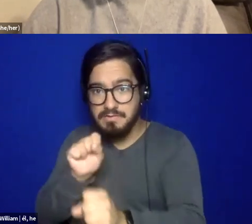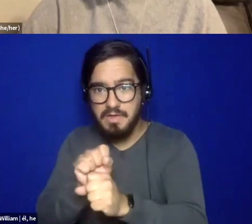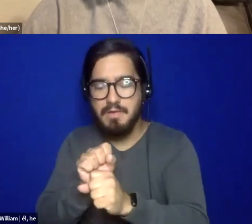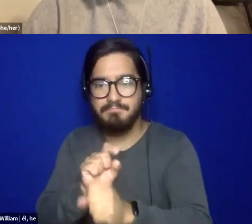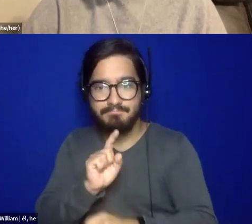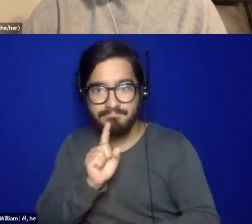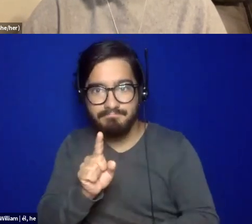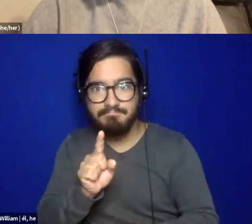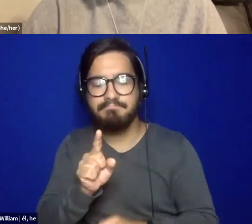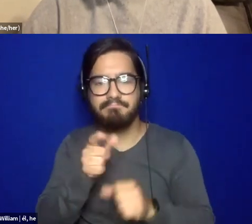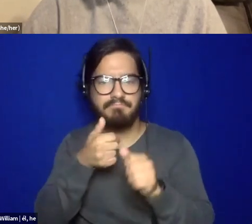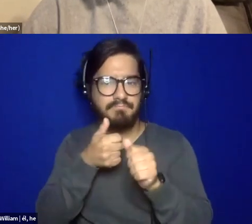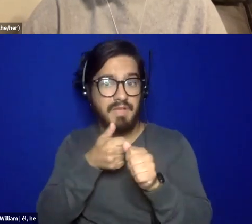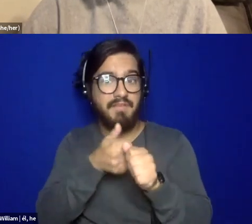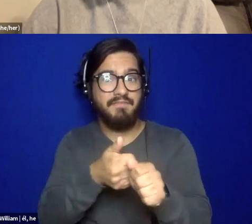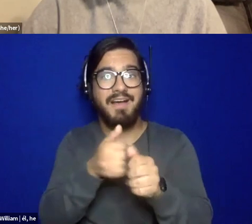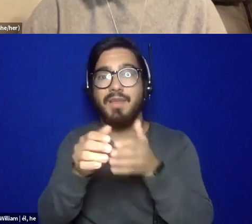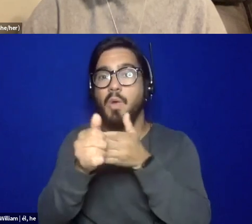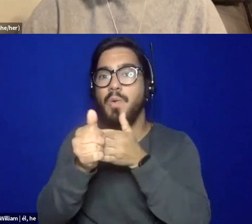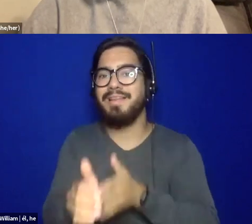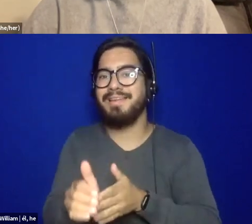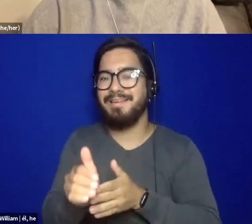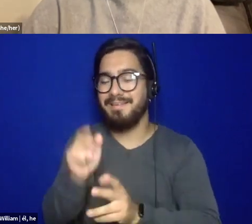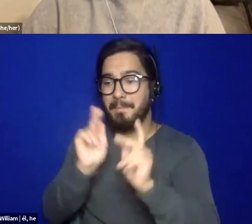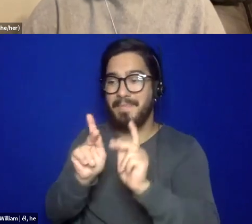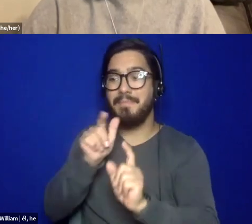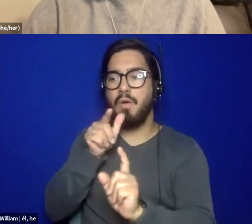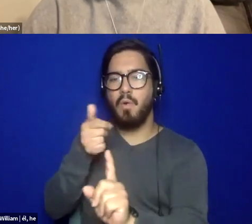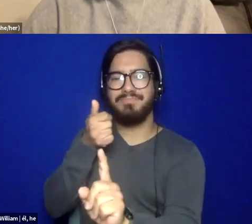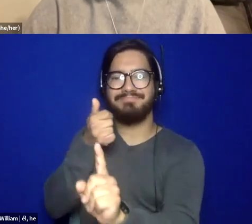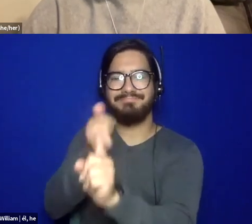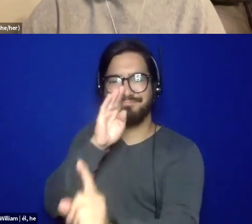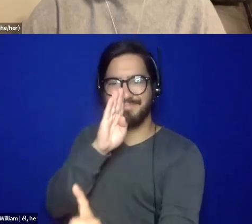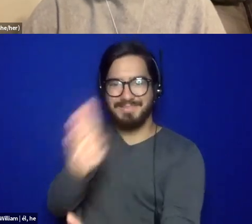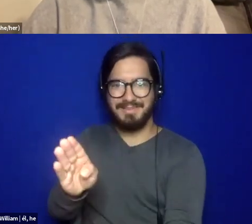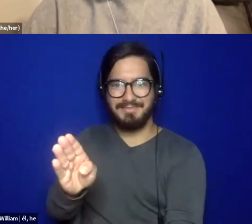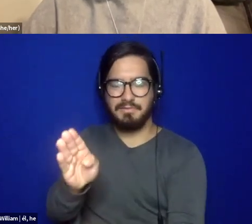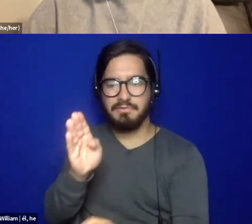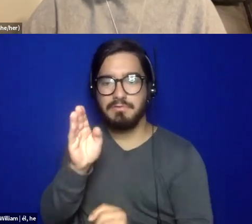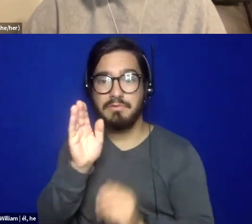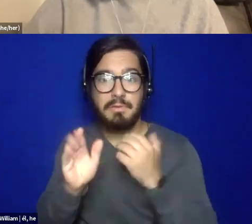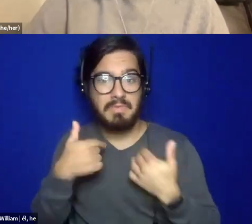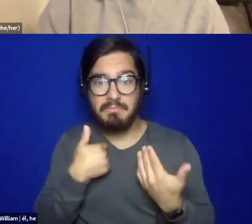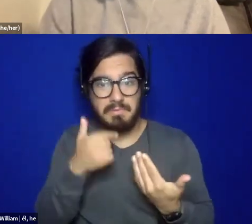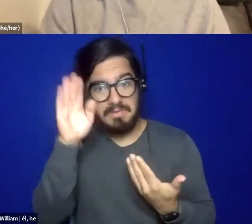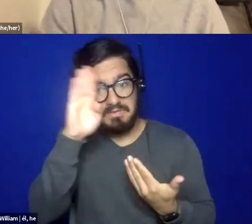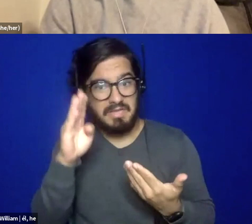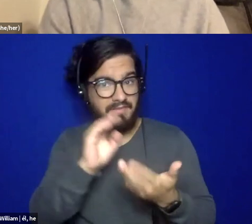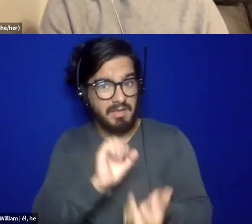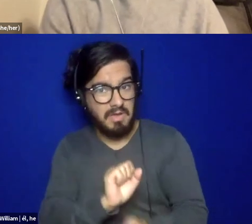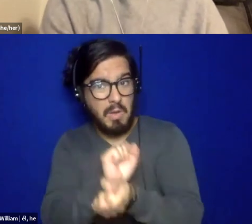following the lead of directly impacted people. I myself have not been arrested. I've had family members who are arrested. I have family members who are